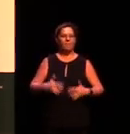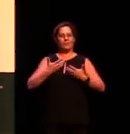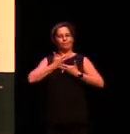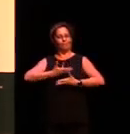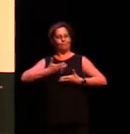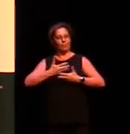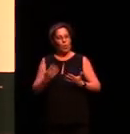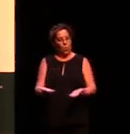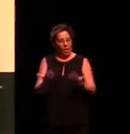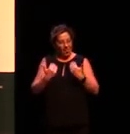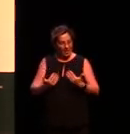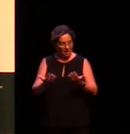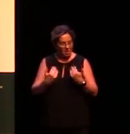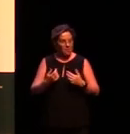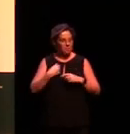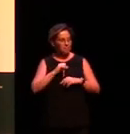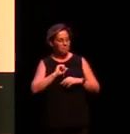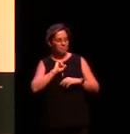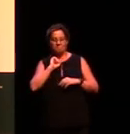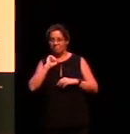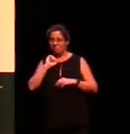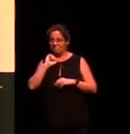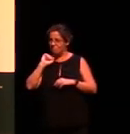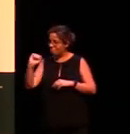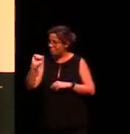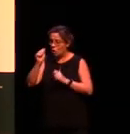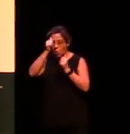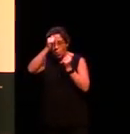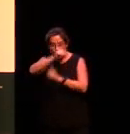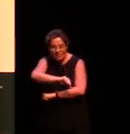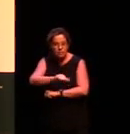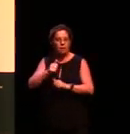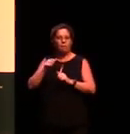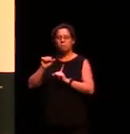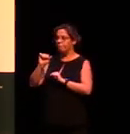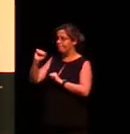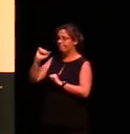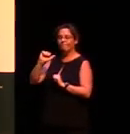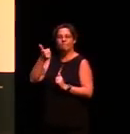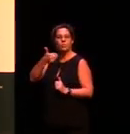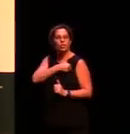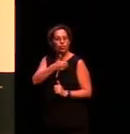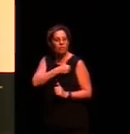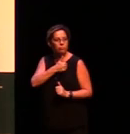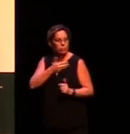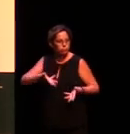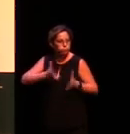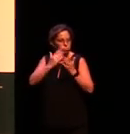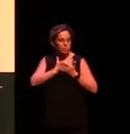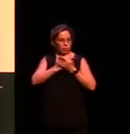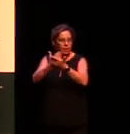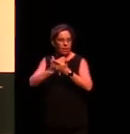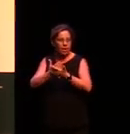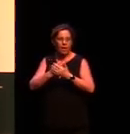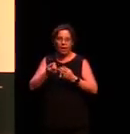for your wisdom and for your generosity of spirit. And that's something which I hope